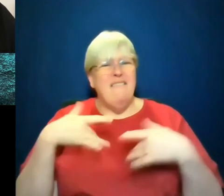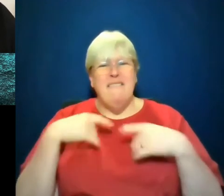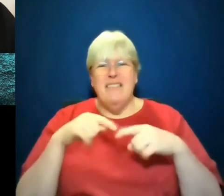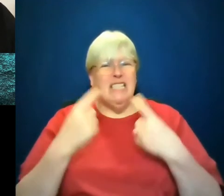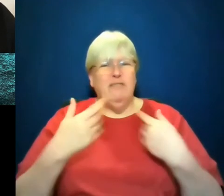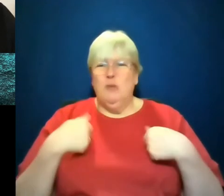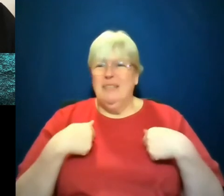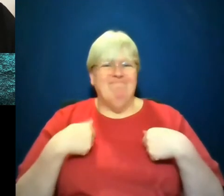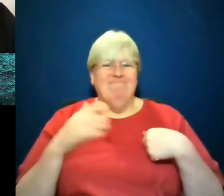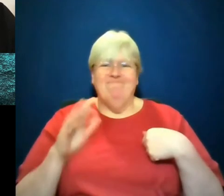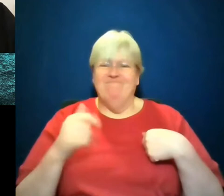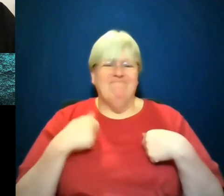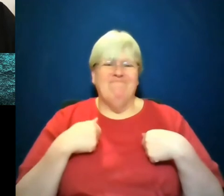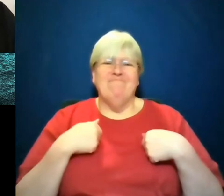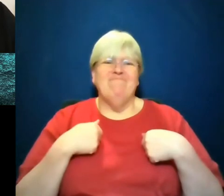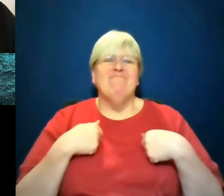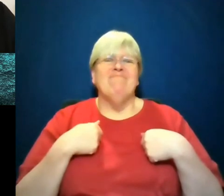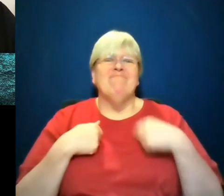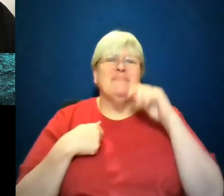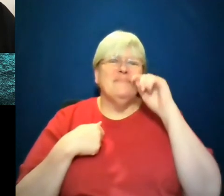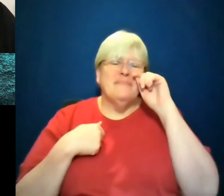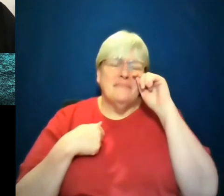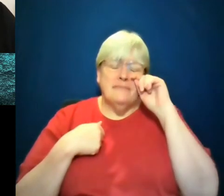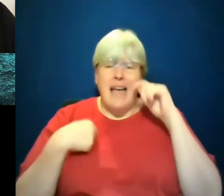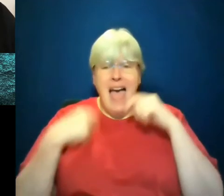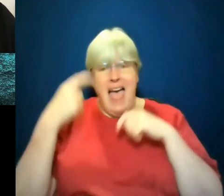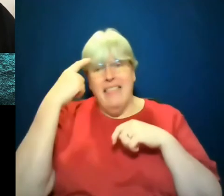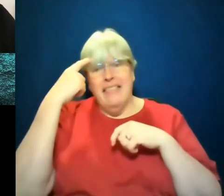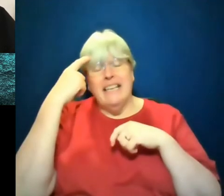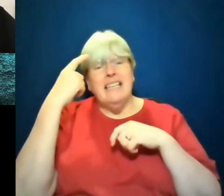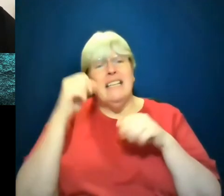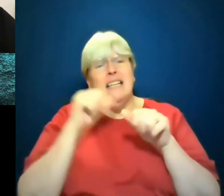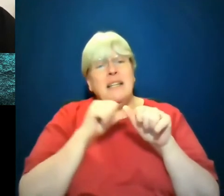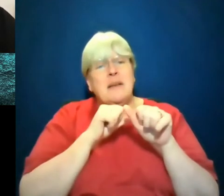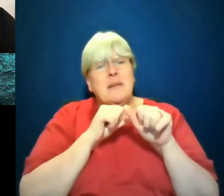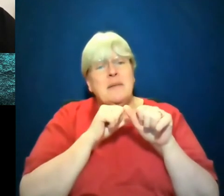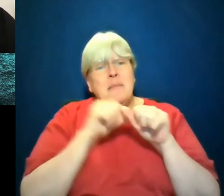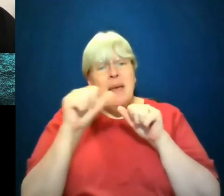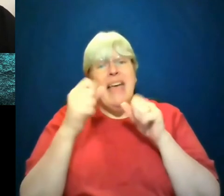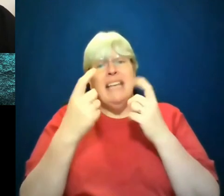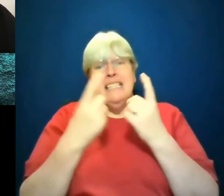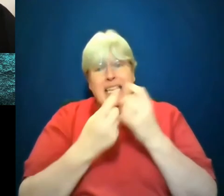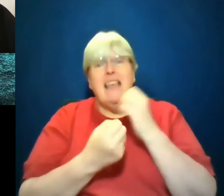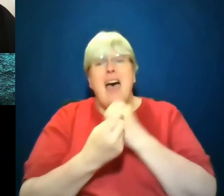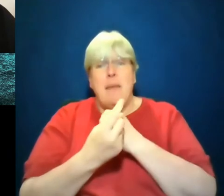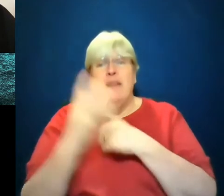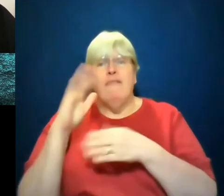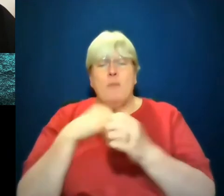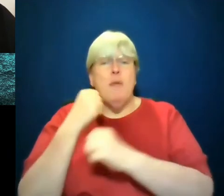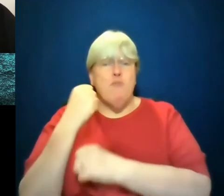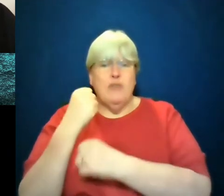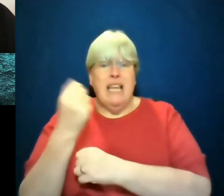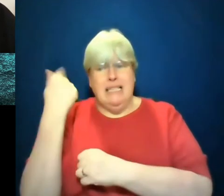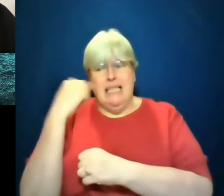will tell. I do think the best thing that's happened out of all of the protests in the summer, yes, is the